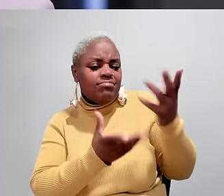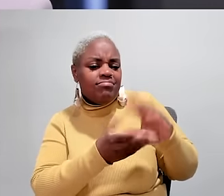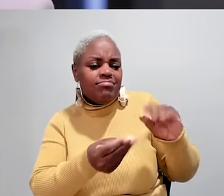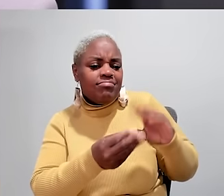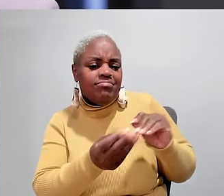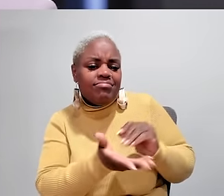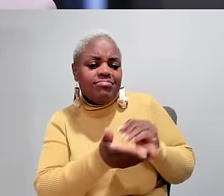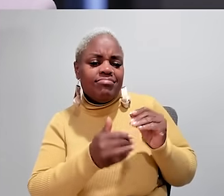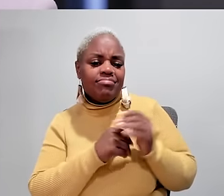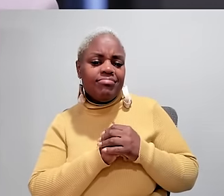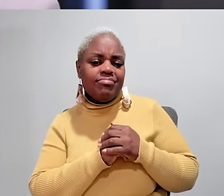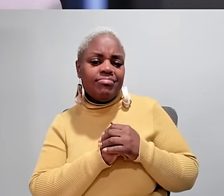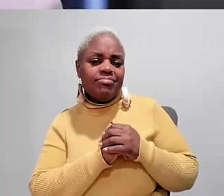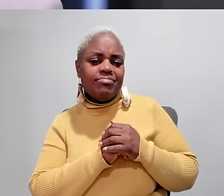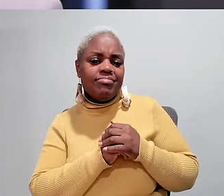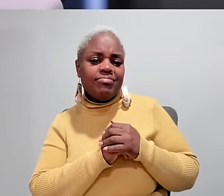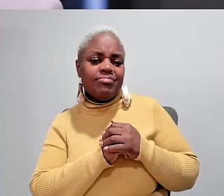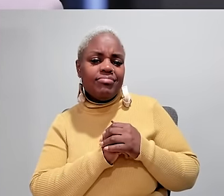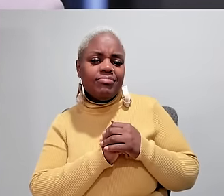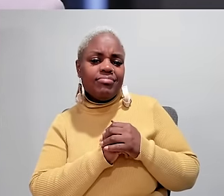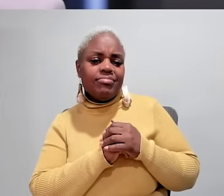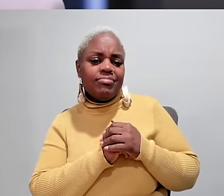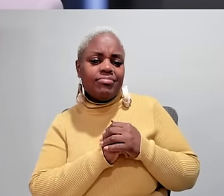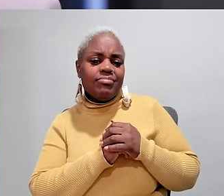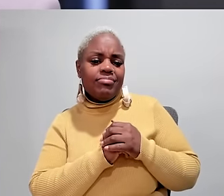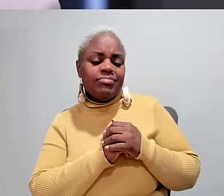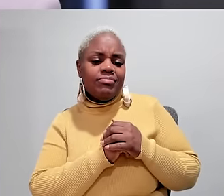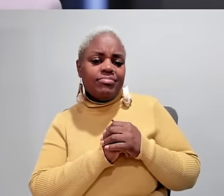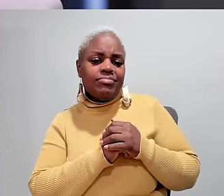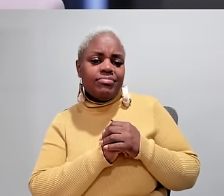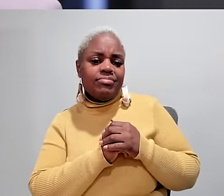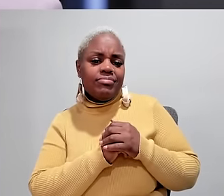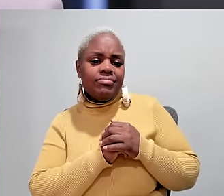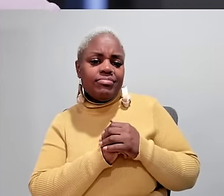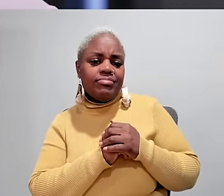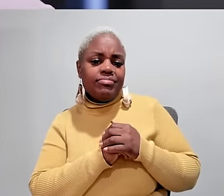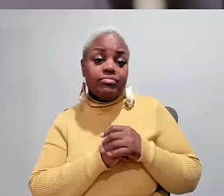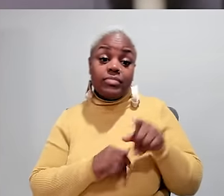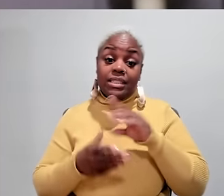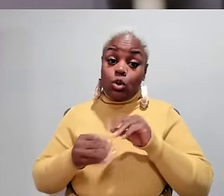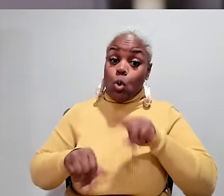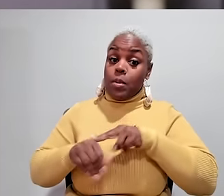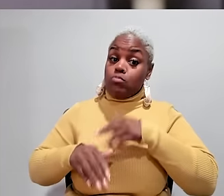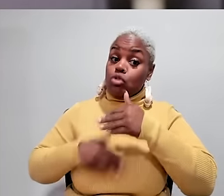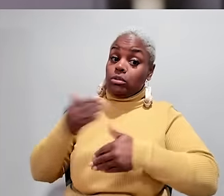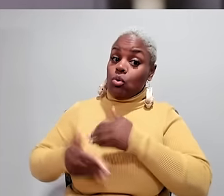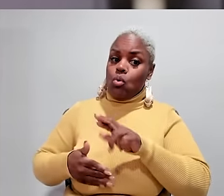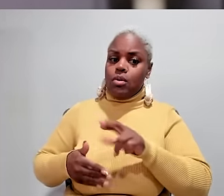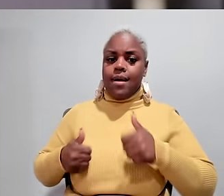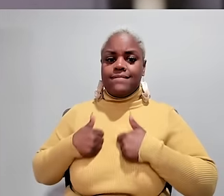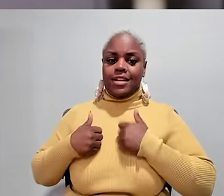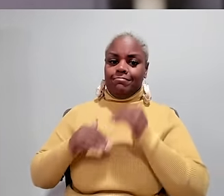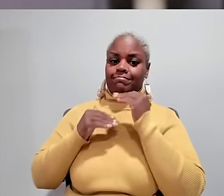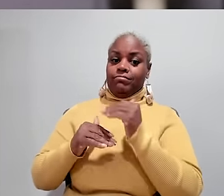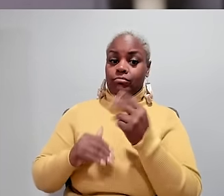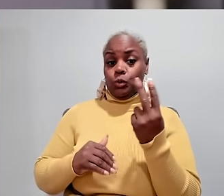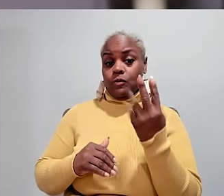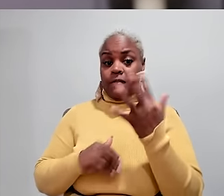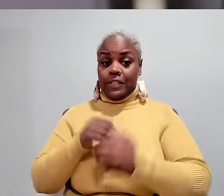to someone who's watching this right now and wondering they say that normal